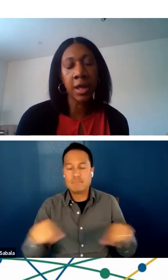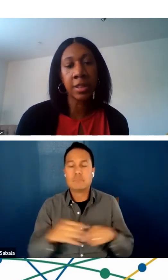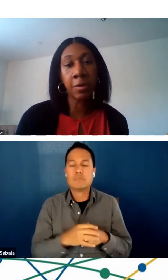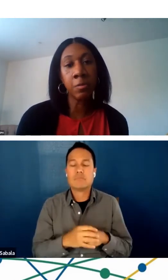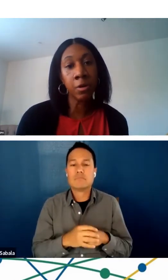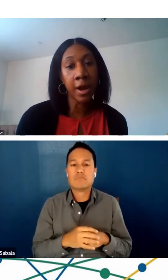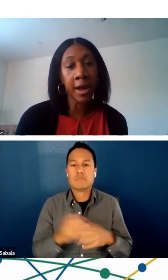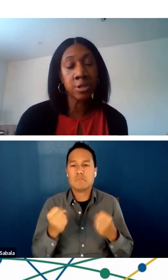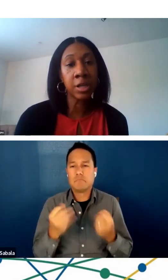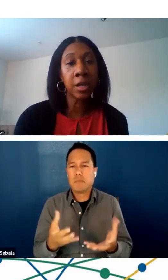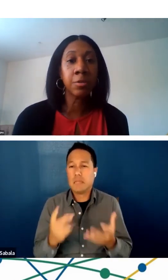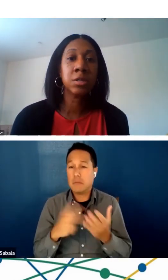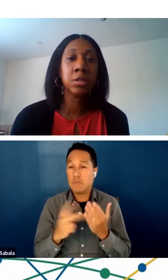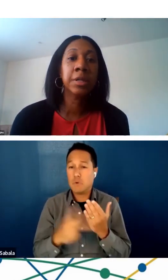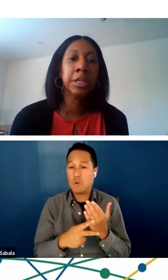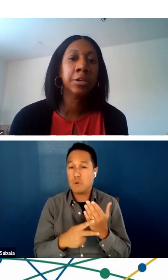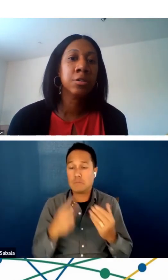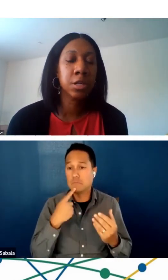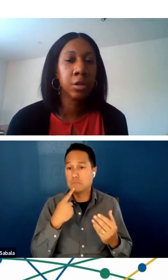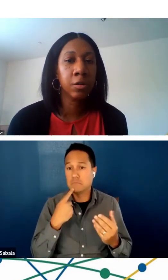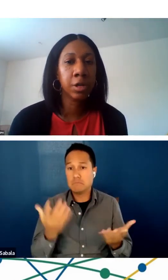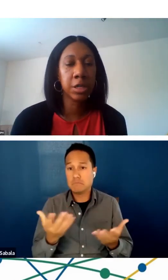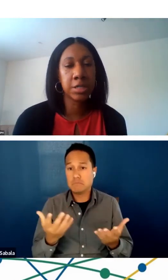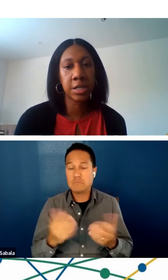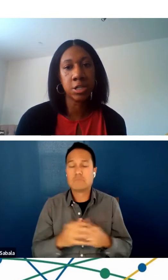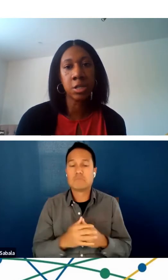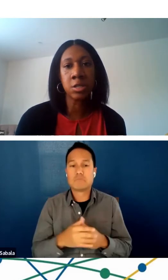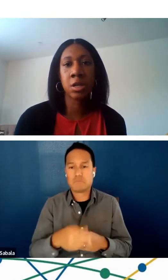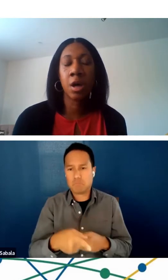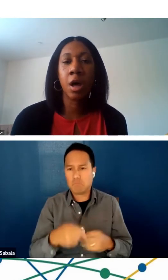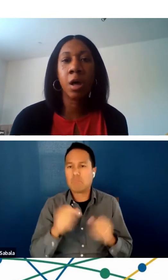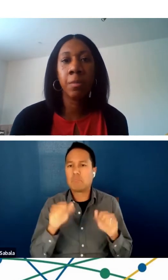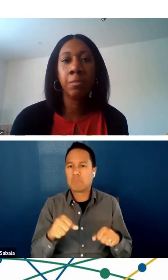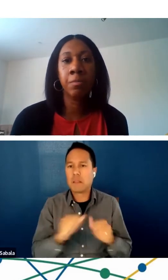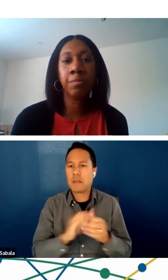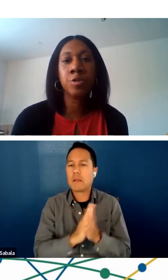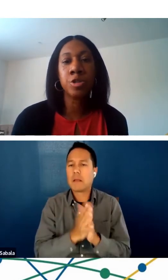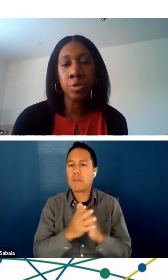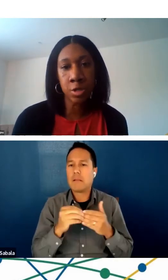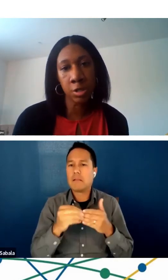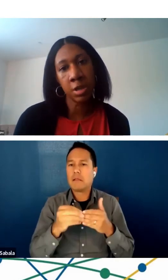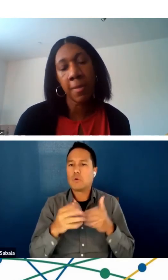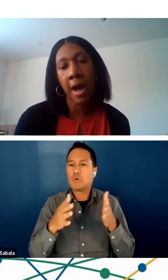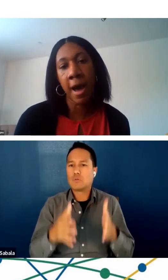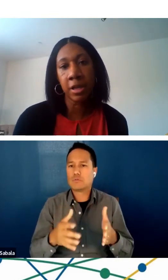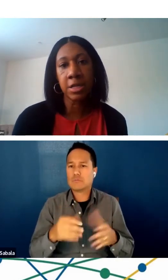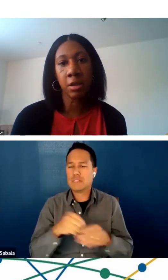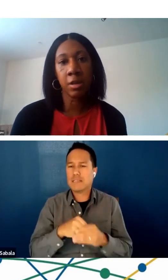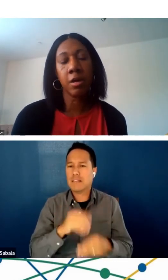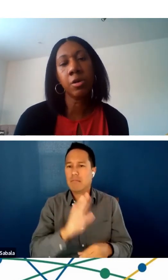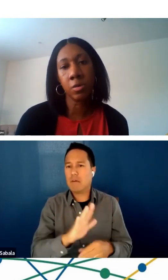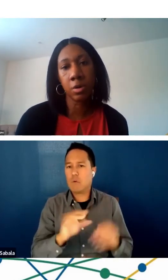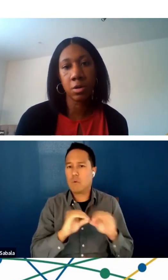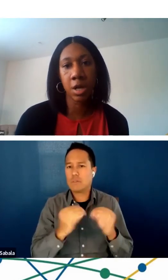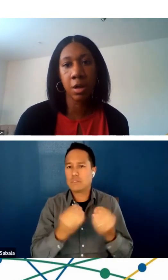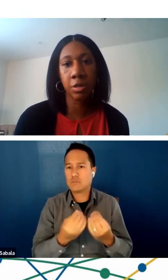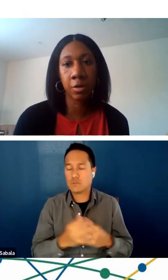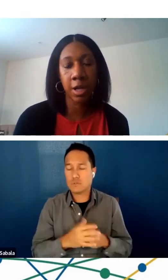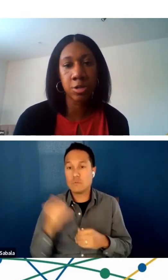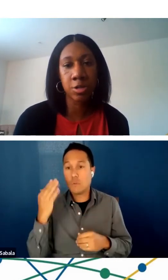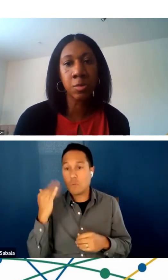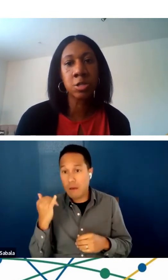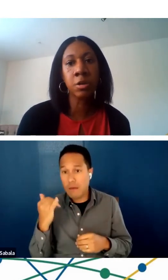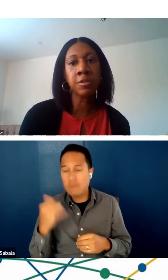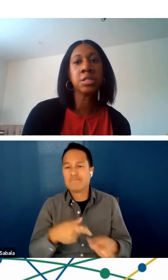said that they were actually able to be leaders in their organizations due to them having a telehealth award or